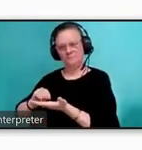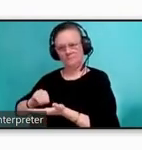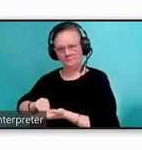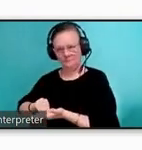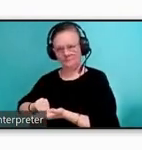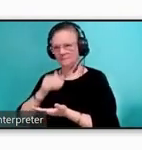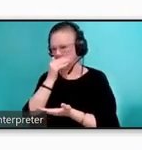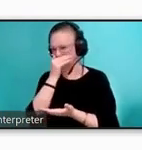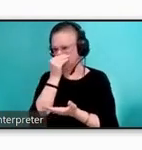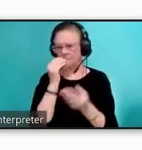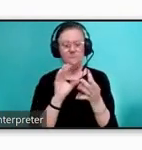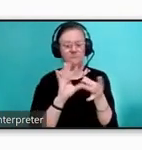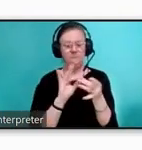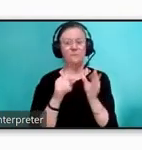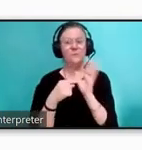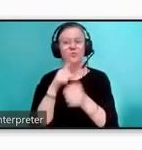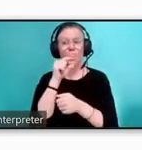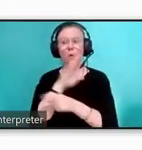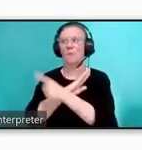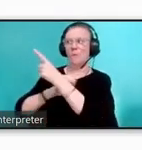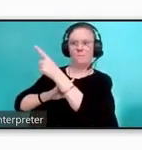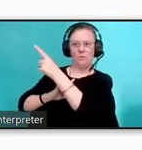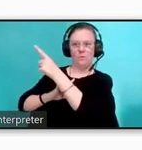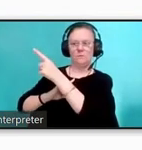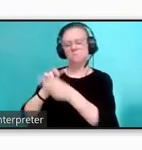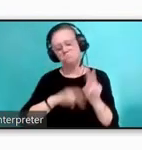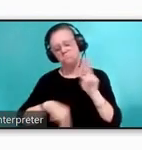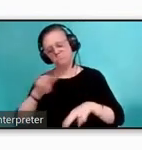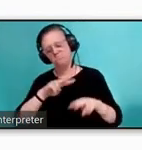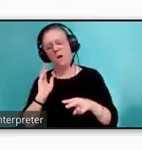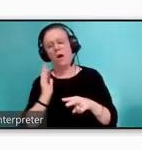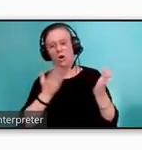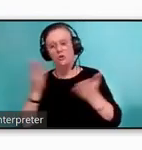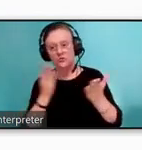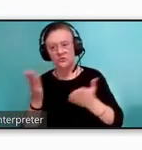These comments will be shared with the Board and will be used to improve service going forward.